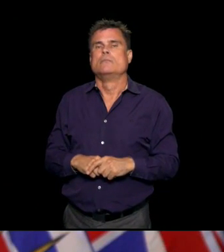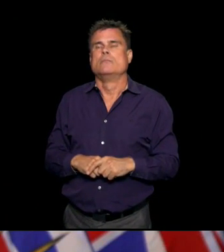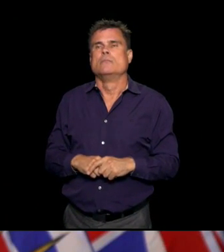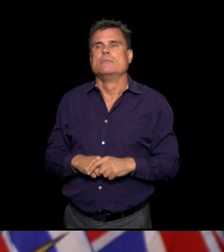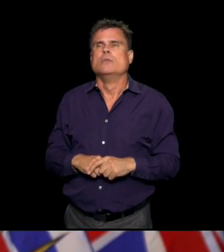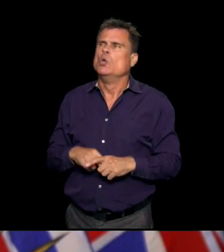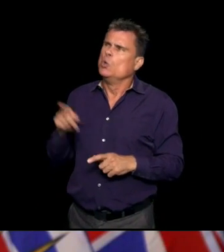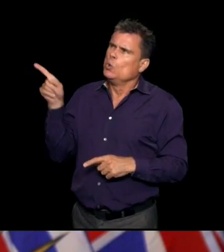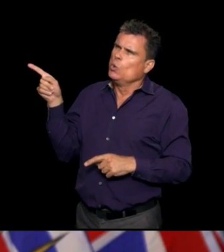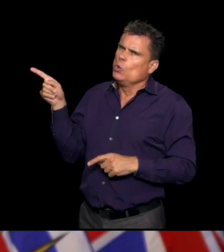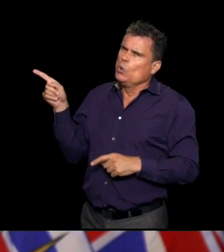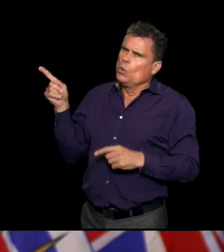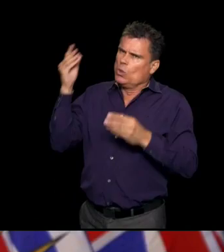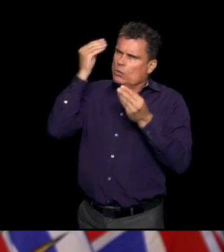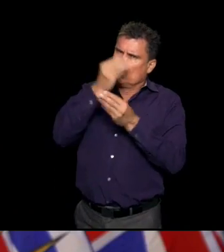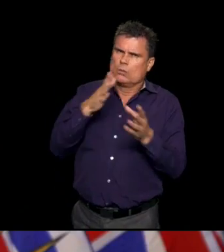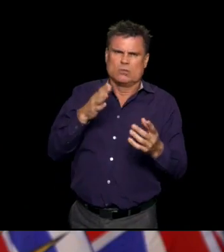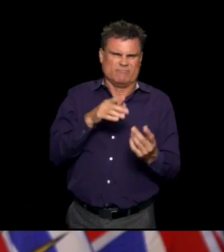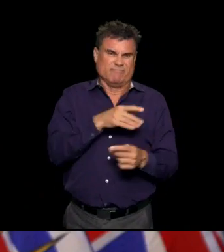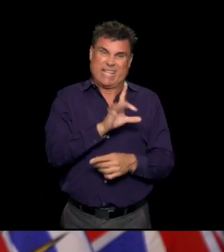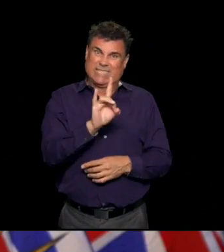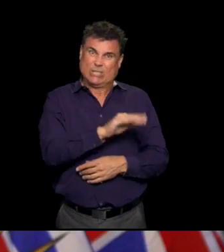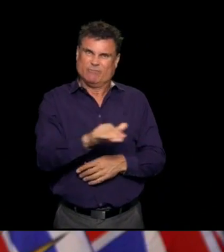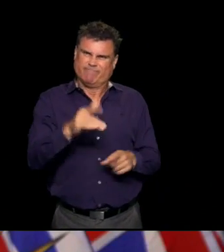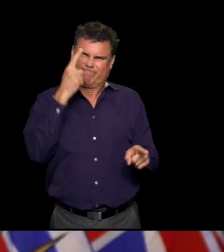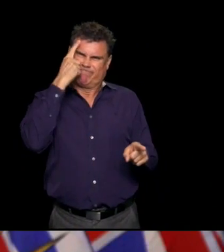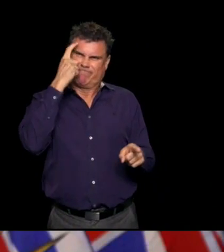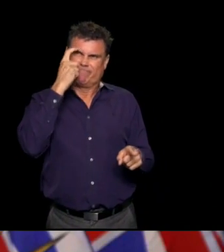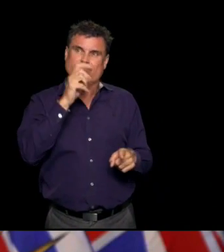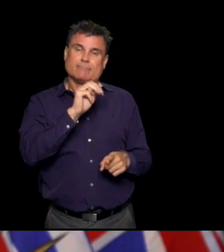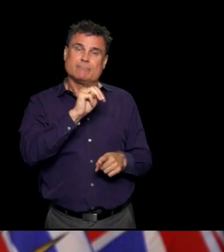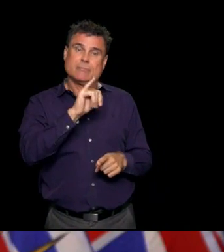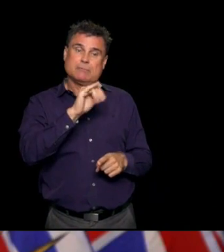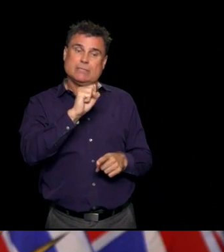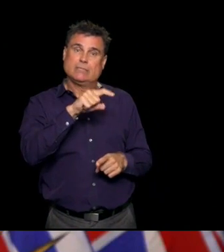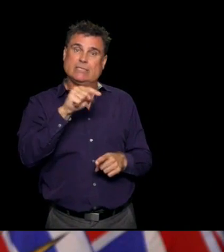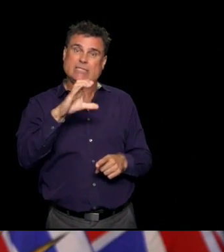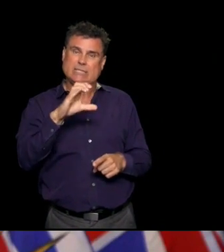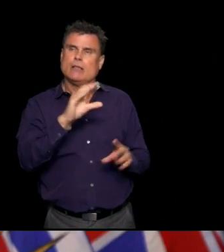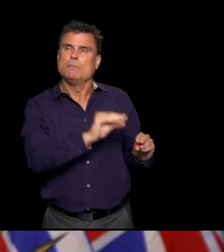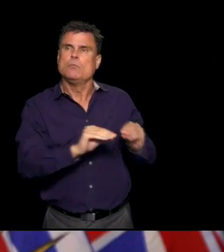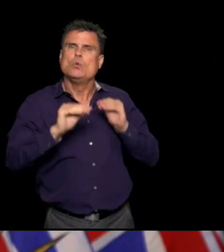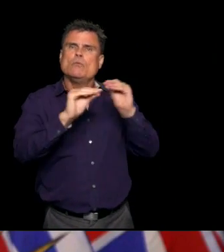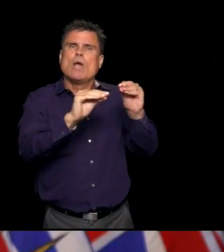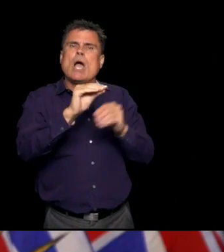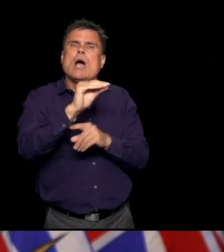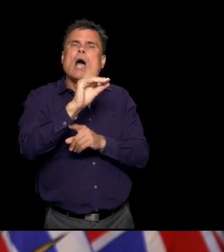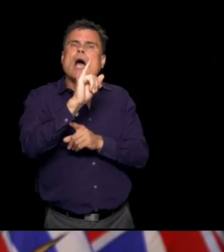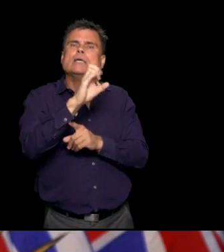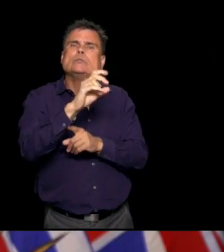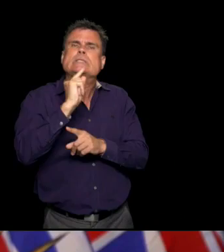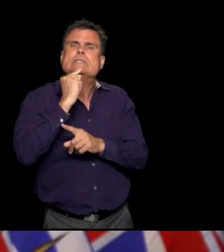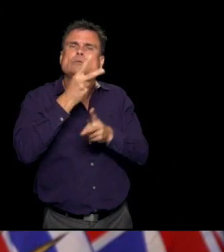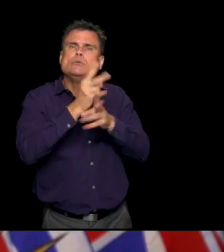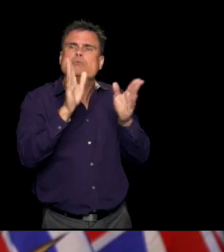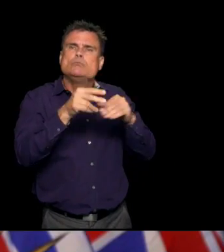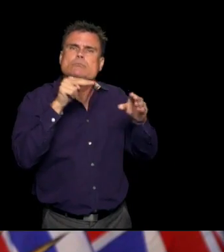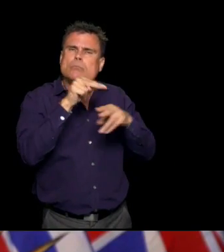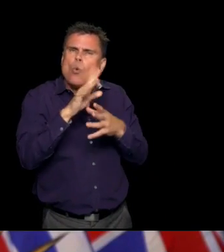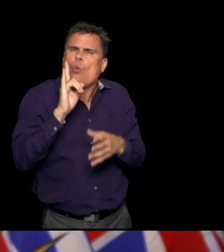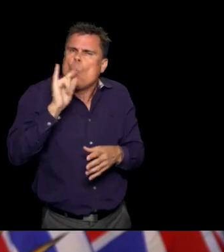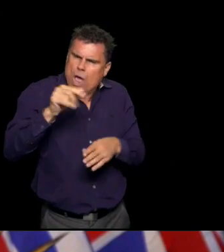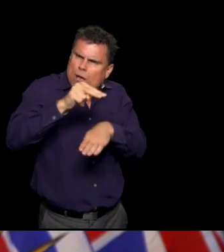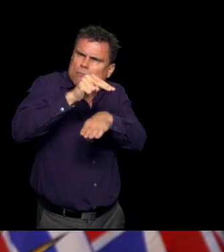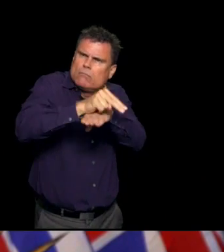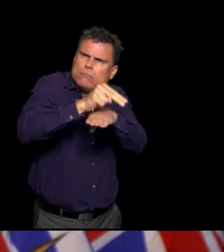Excuse me. Thank you. For the children who ended up in ICU due to MISC or suspected MISC, what was the type of care? Was it for